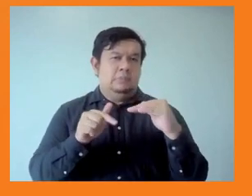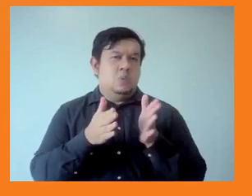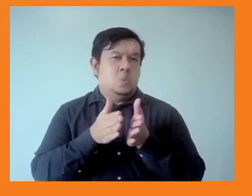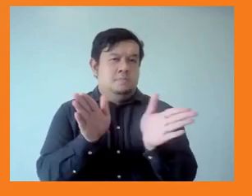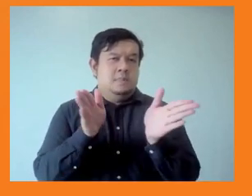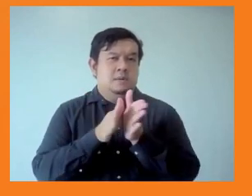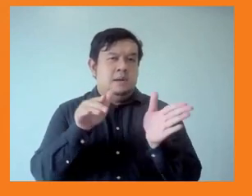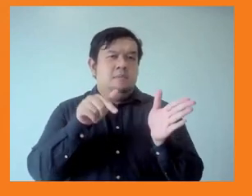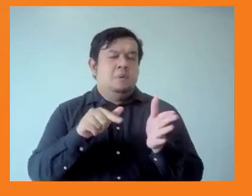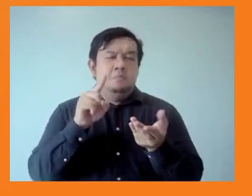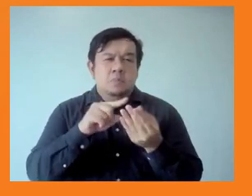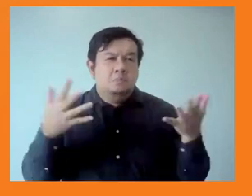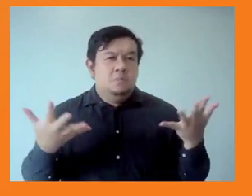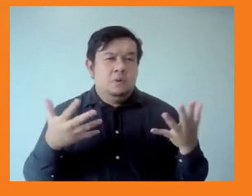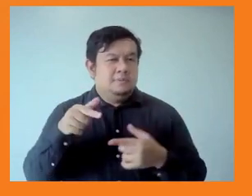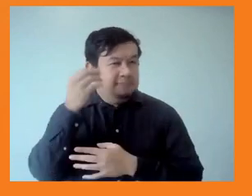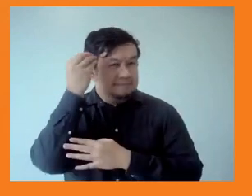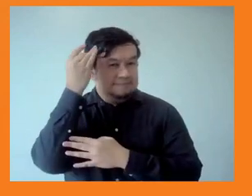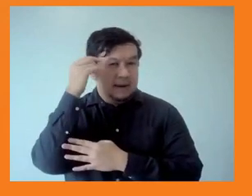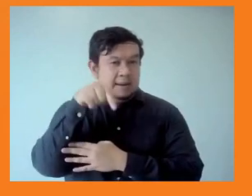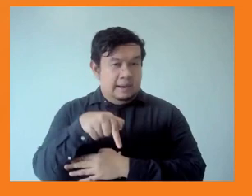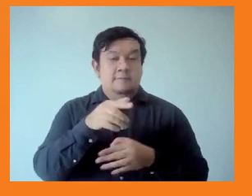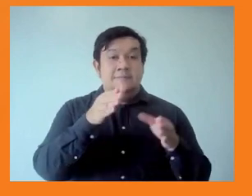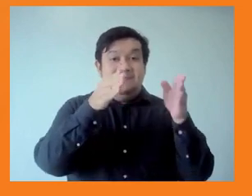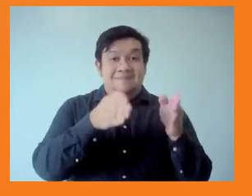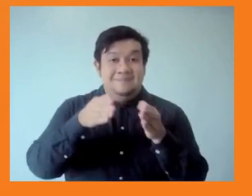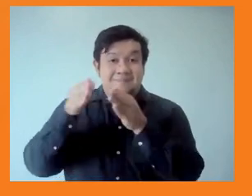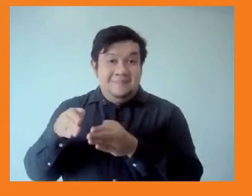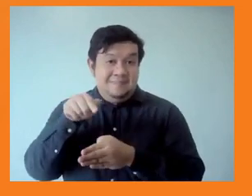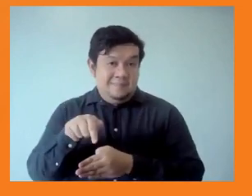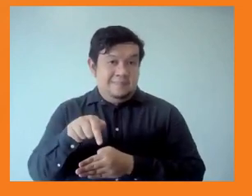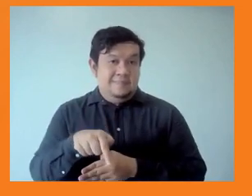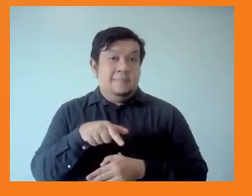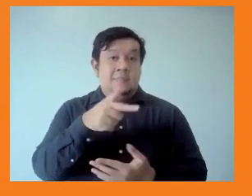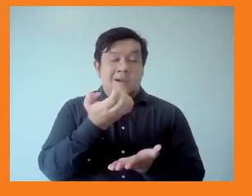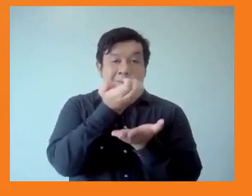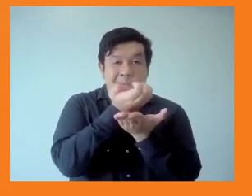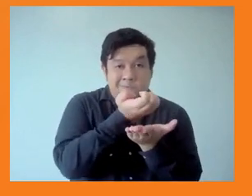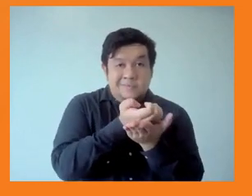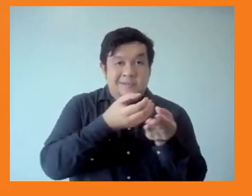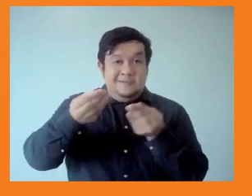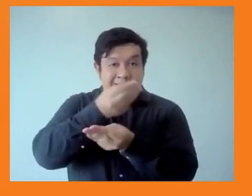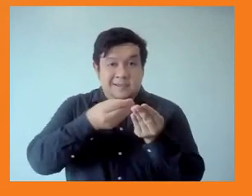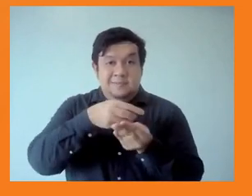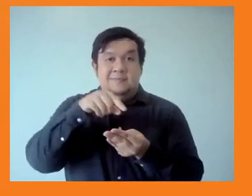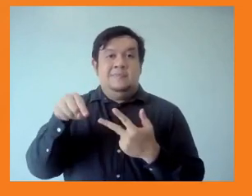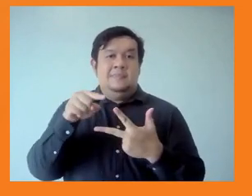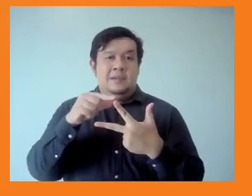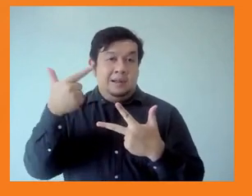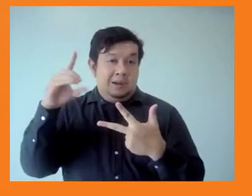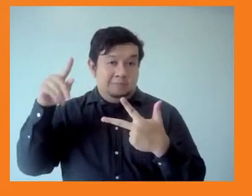three pillars of the SDGs, economic, social environment, and think about cultural inequality,